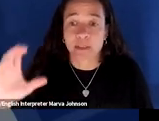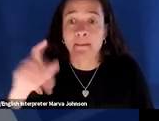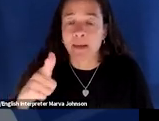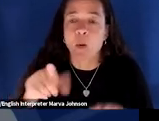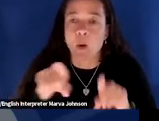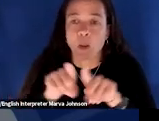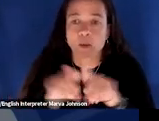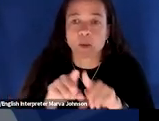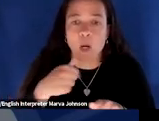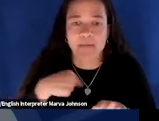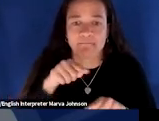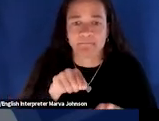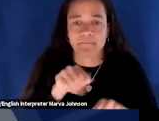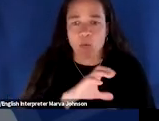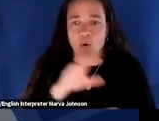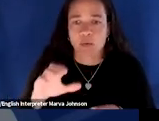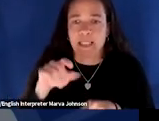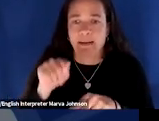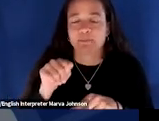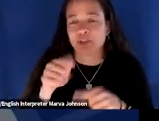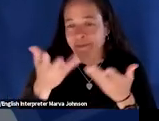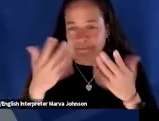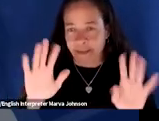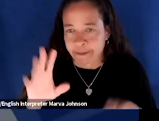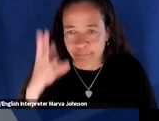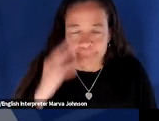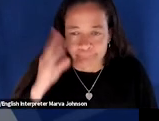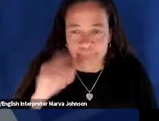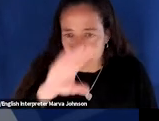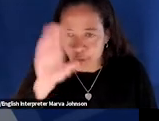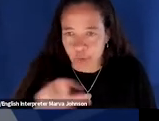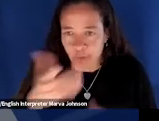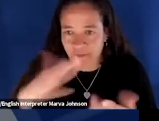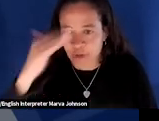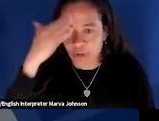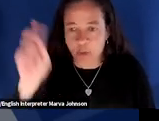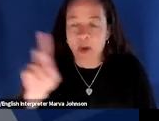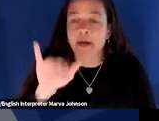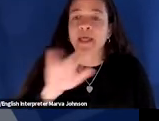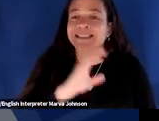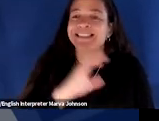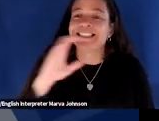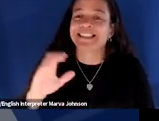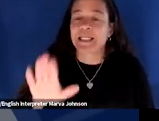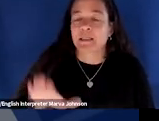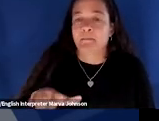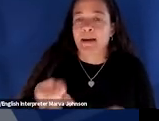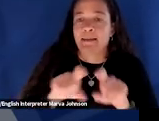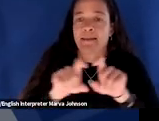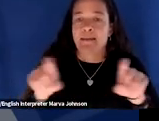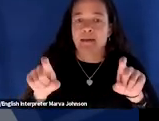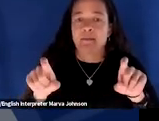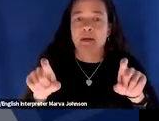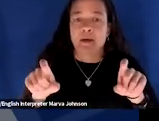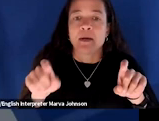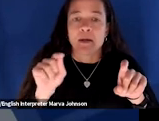see you have the option of doing that print chances are you figure this out in the zoom world we live it's that cc thing down at the bottom and because everyone asks